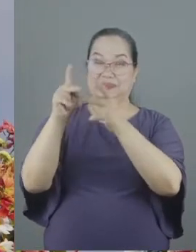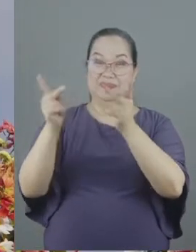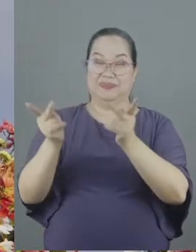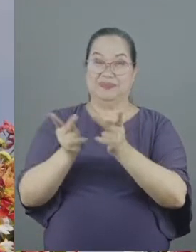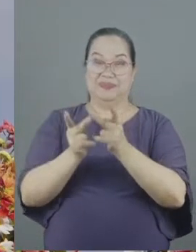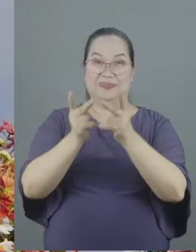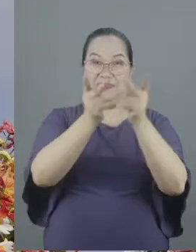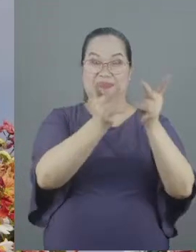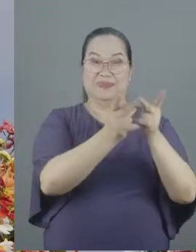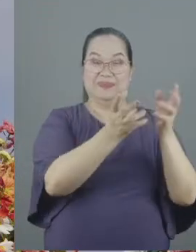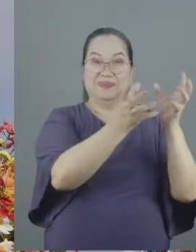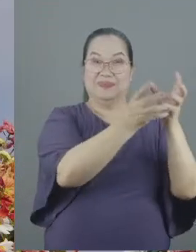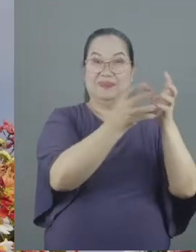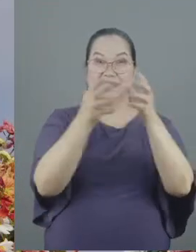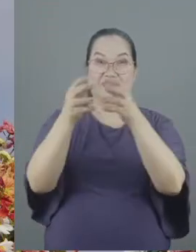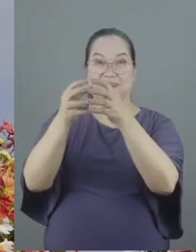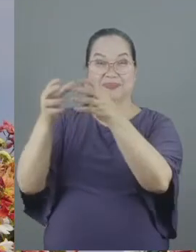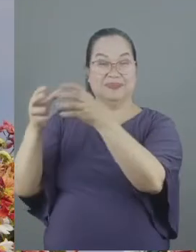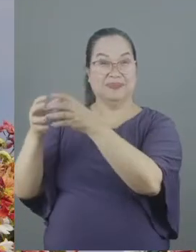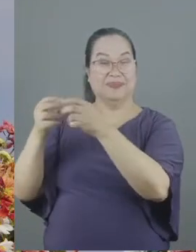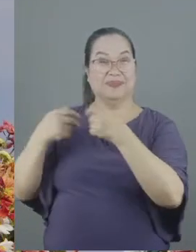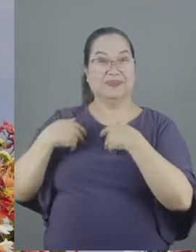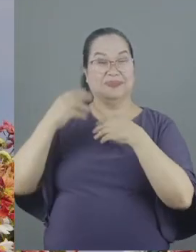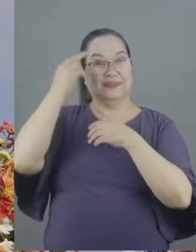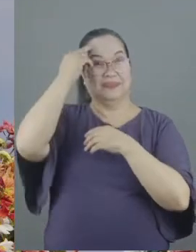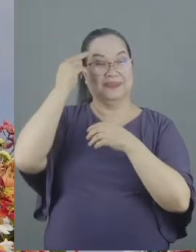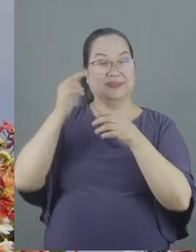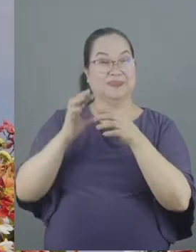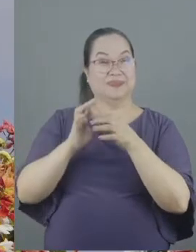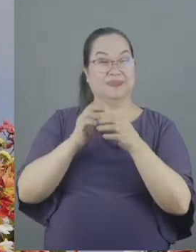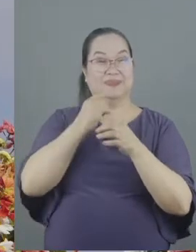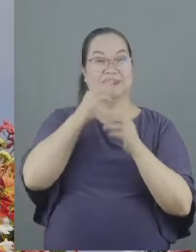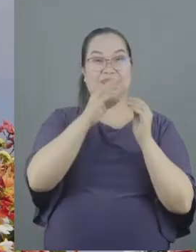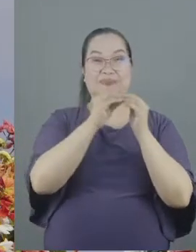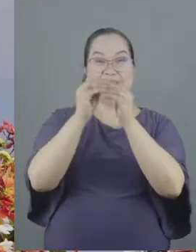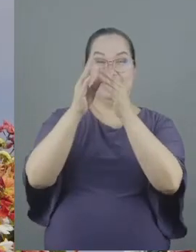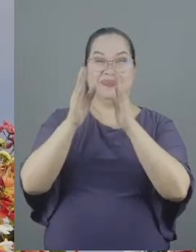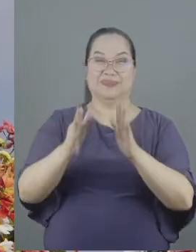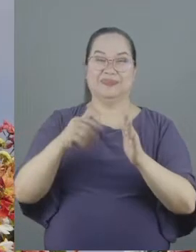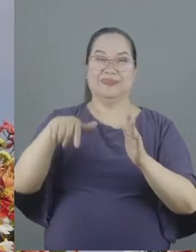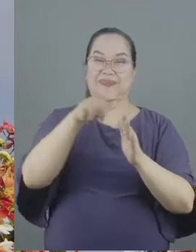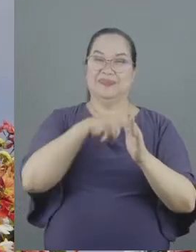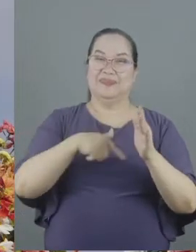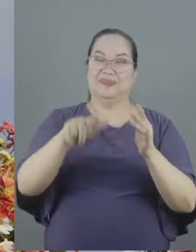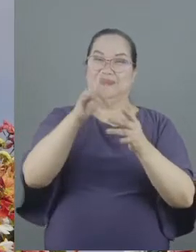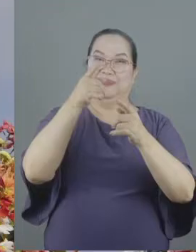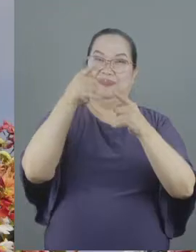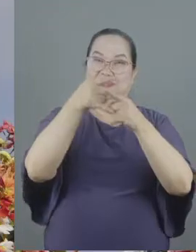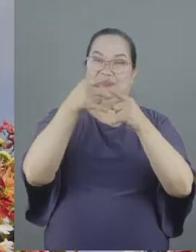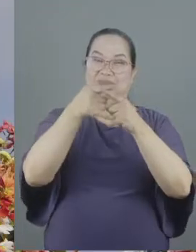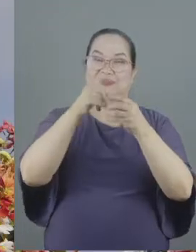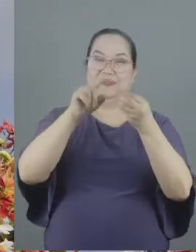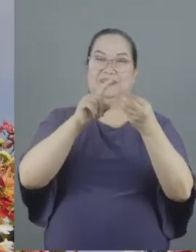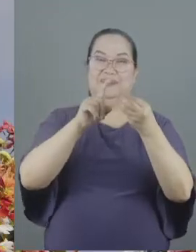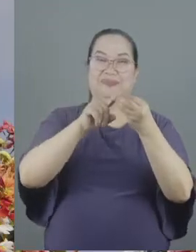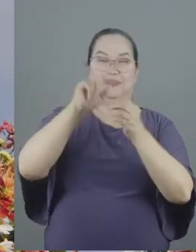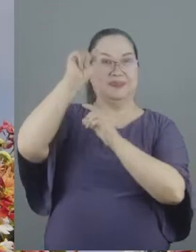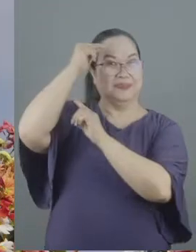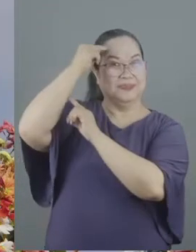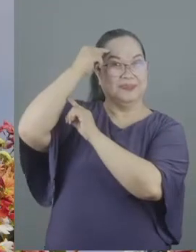factions that are headed by their leaders. We get divided about politics.